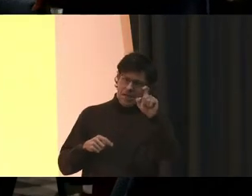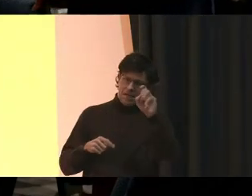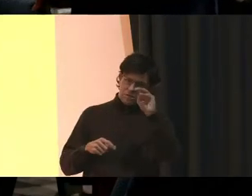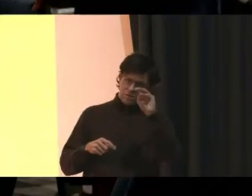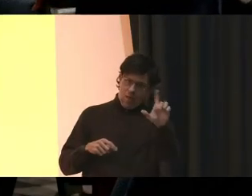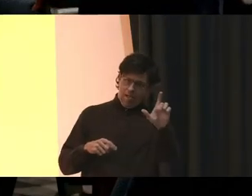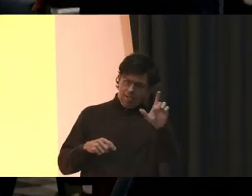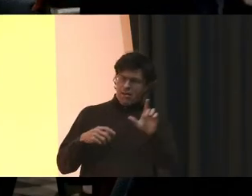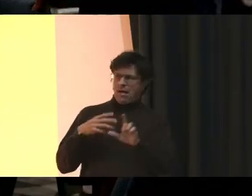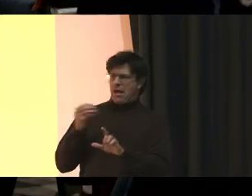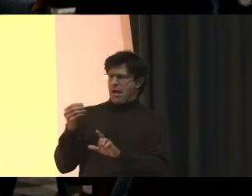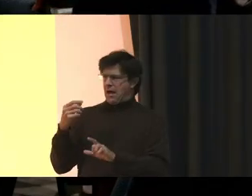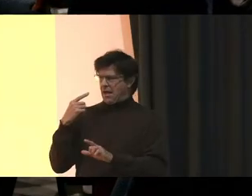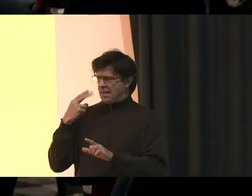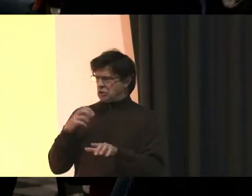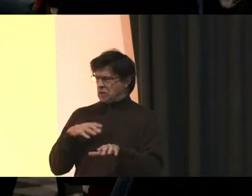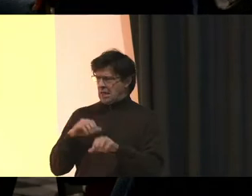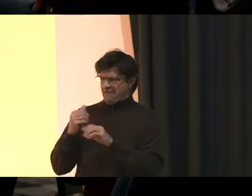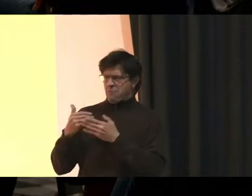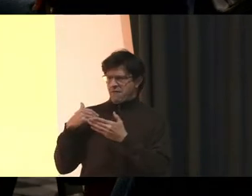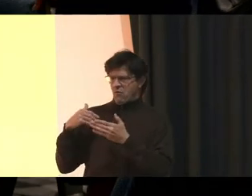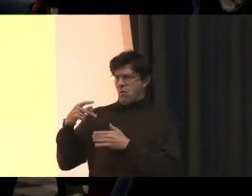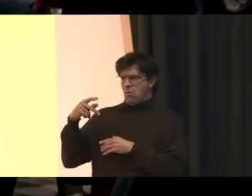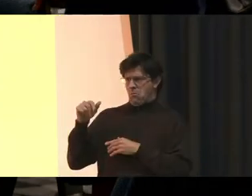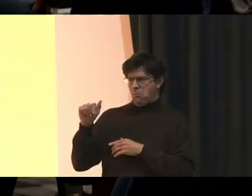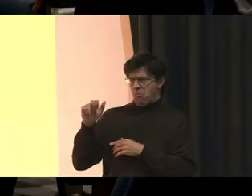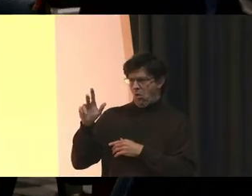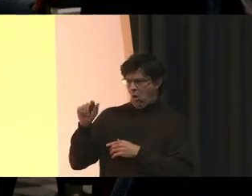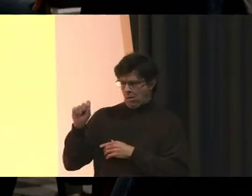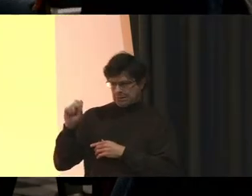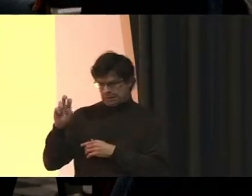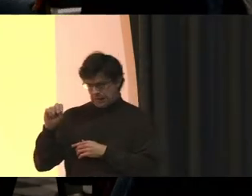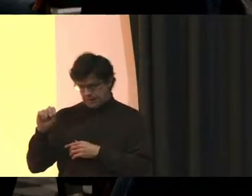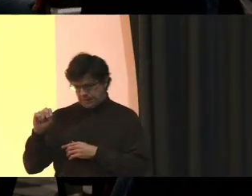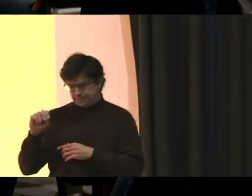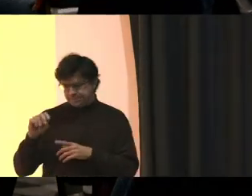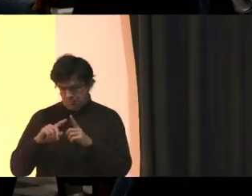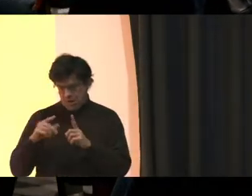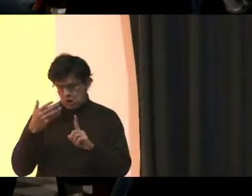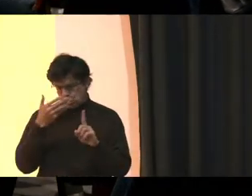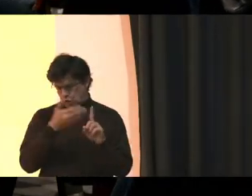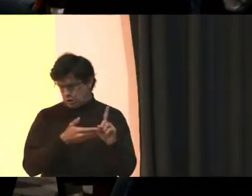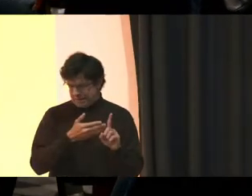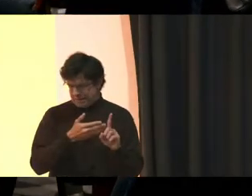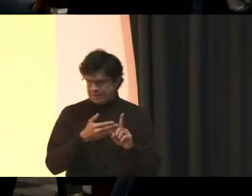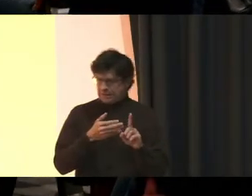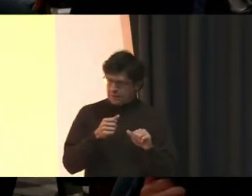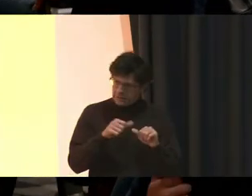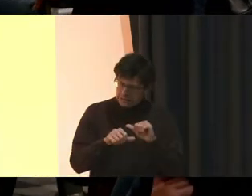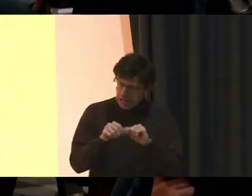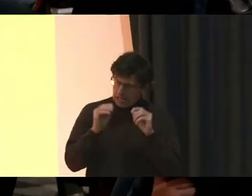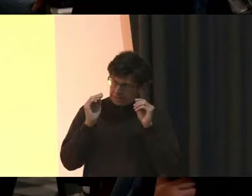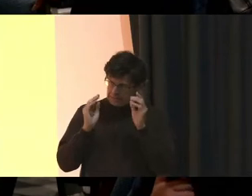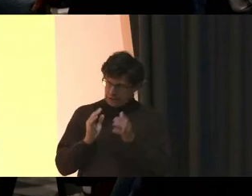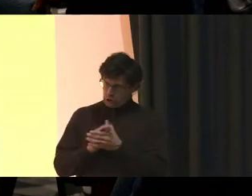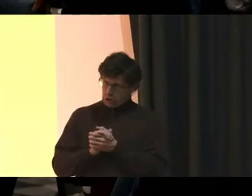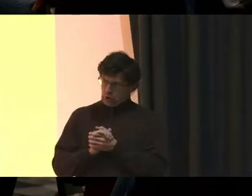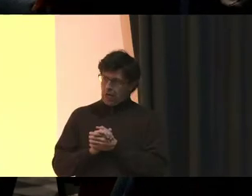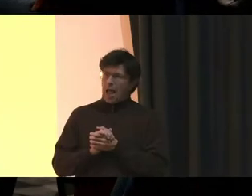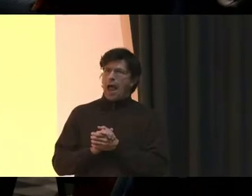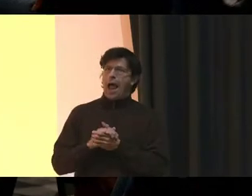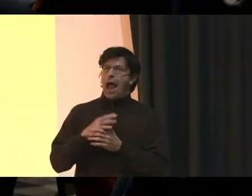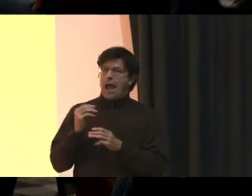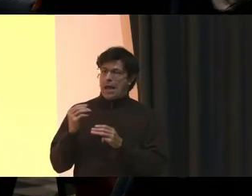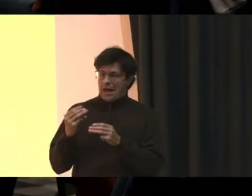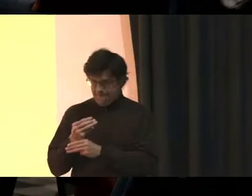And I think she left before Goldston But she is a science teacher And